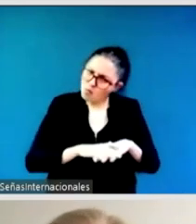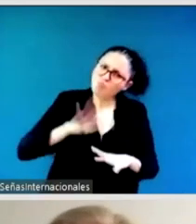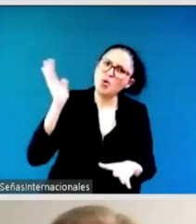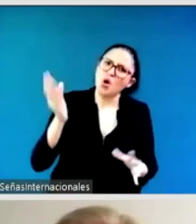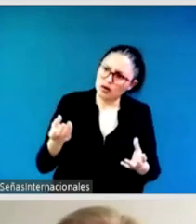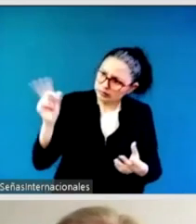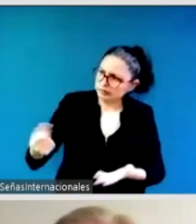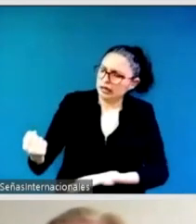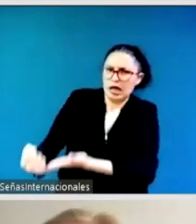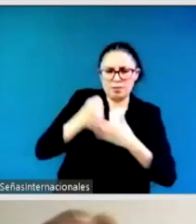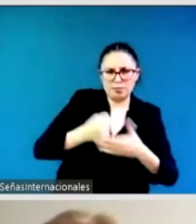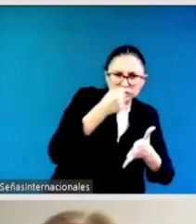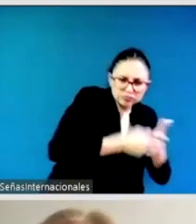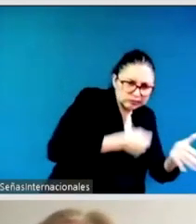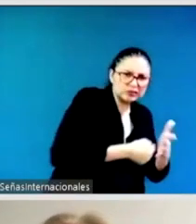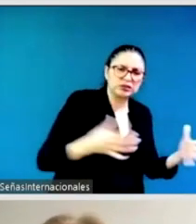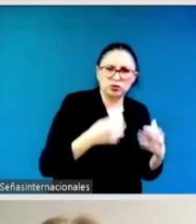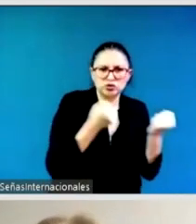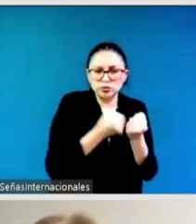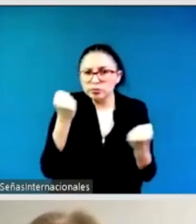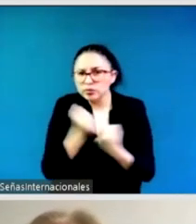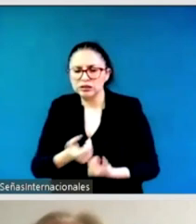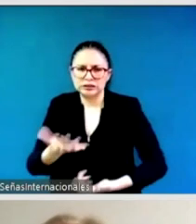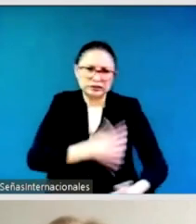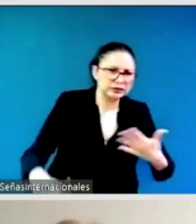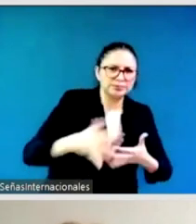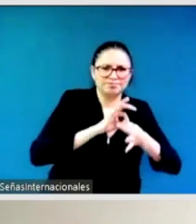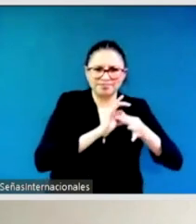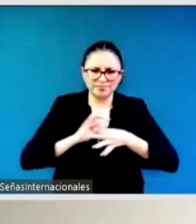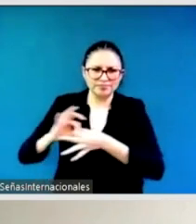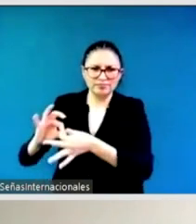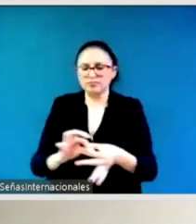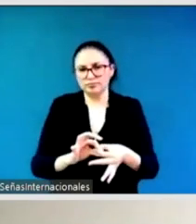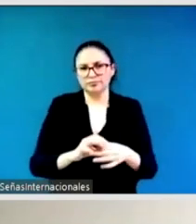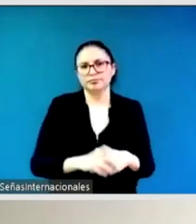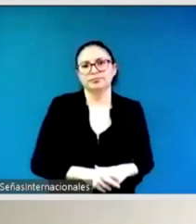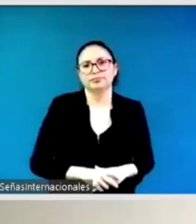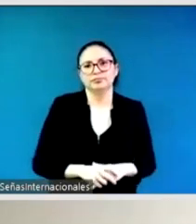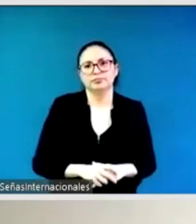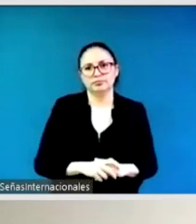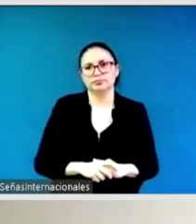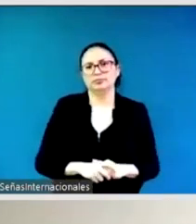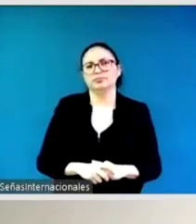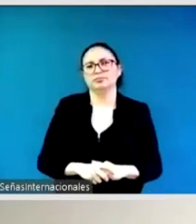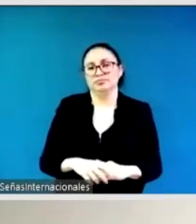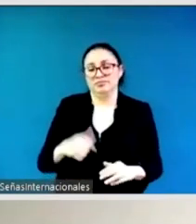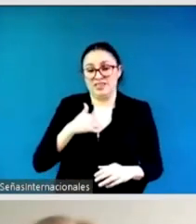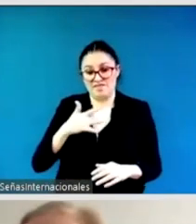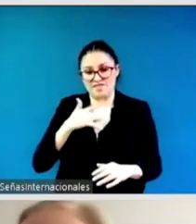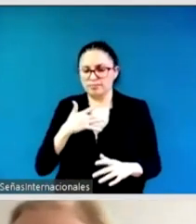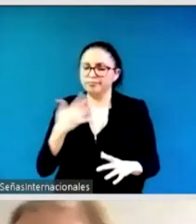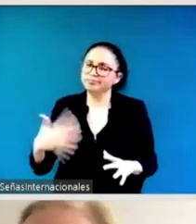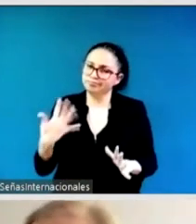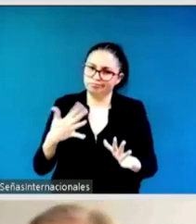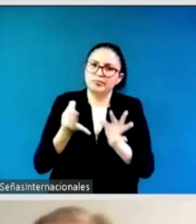and there's two things for me that are incredibly important if we talk about sort of um challenging the